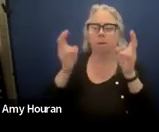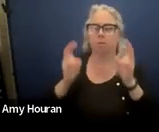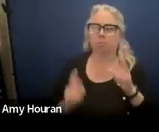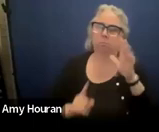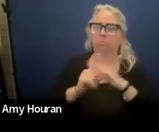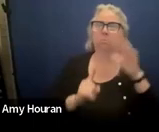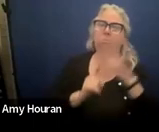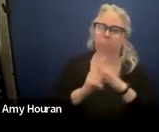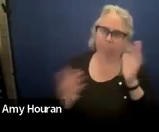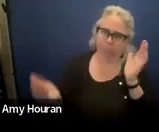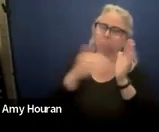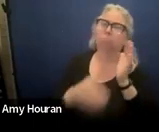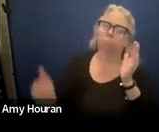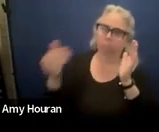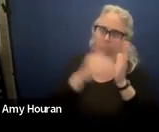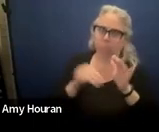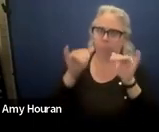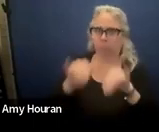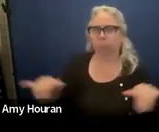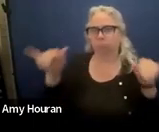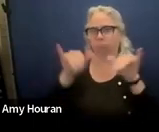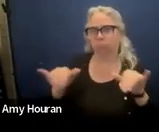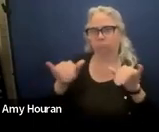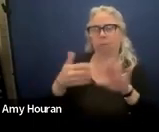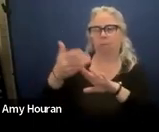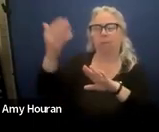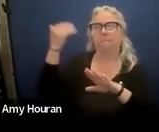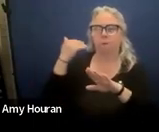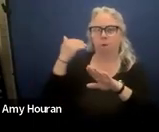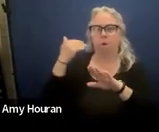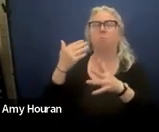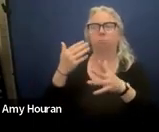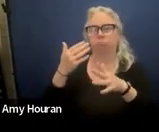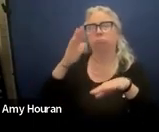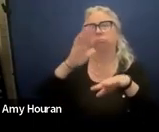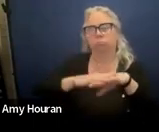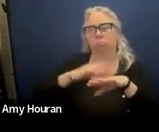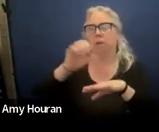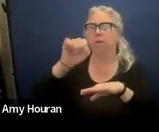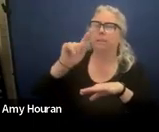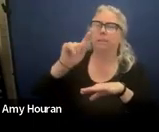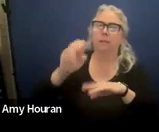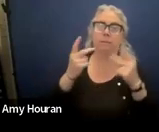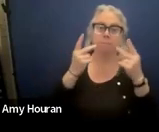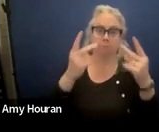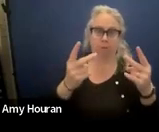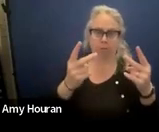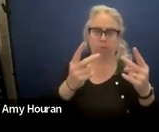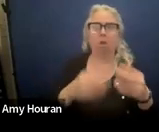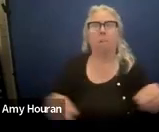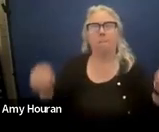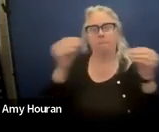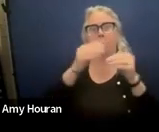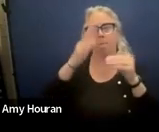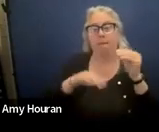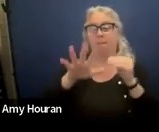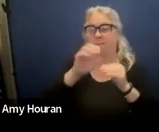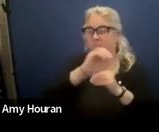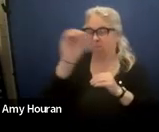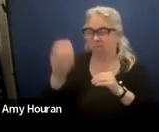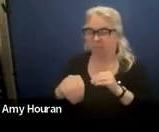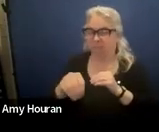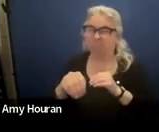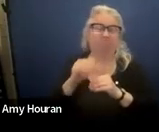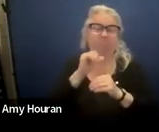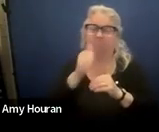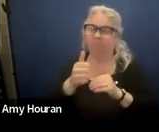and over again um so during previous on-site visits more than 50 percent of the ieps that we viewed uh reviewed did not meet